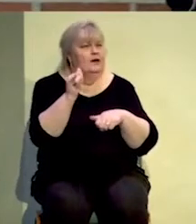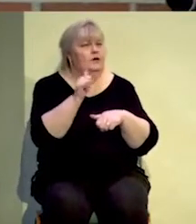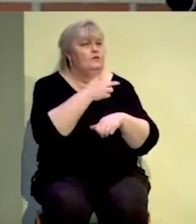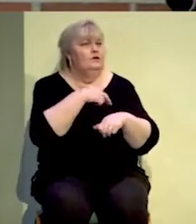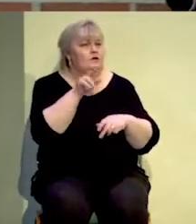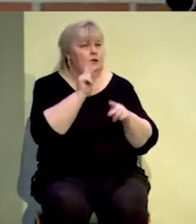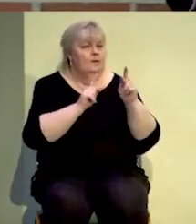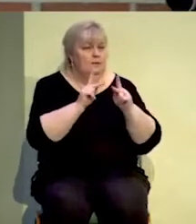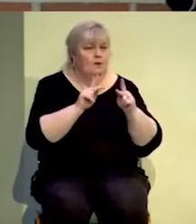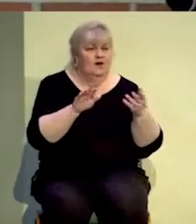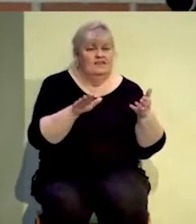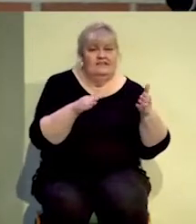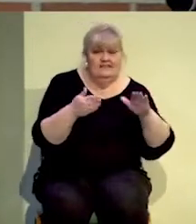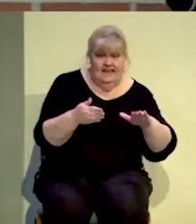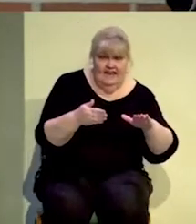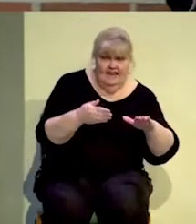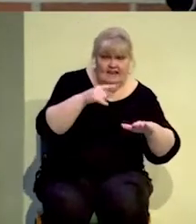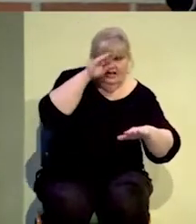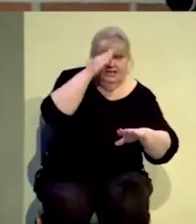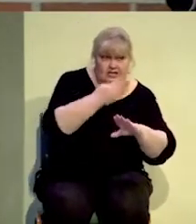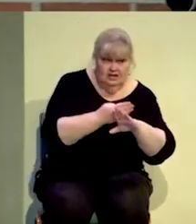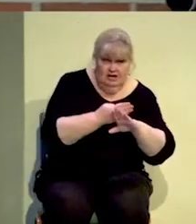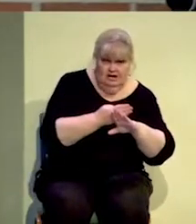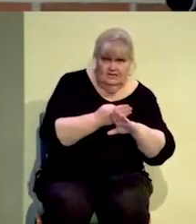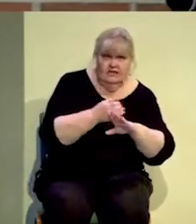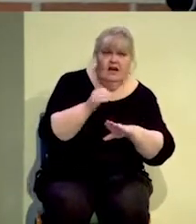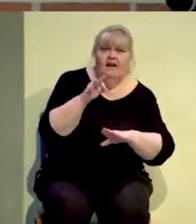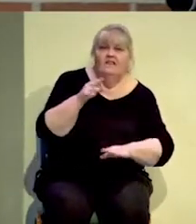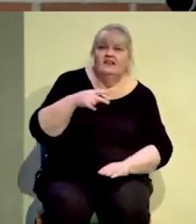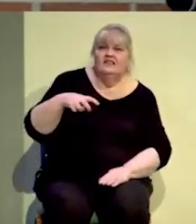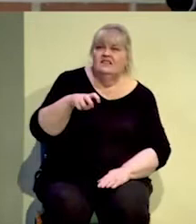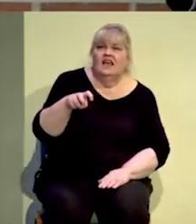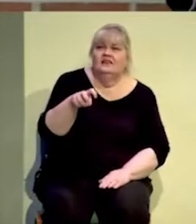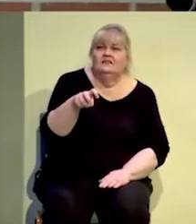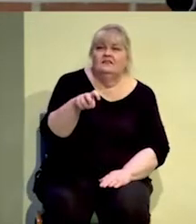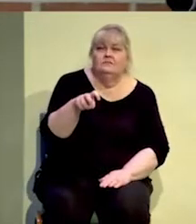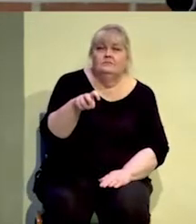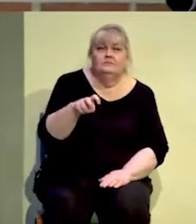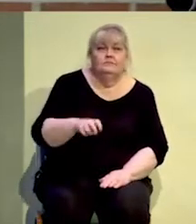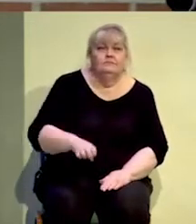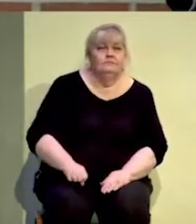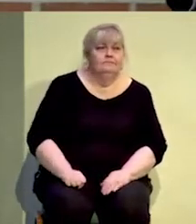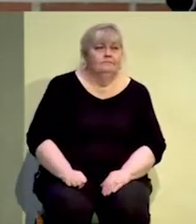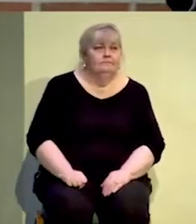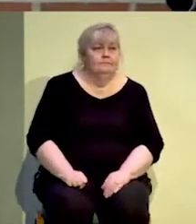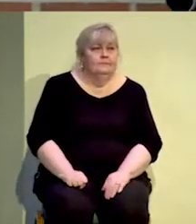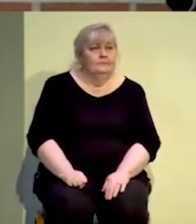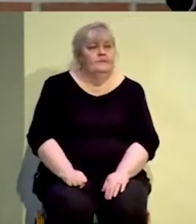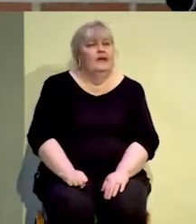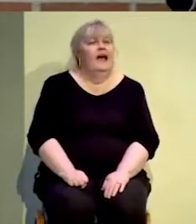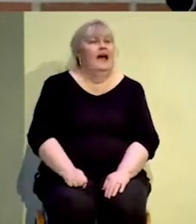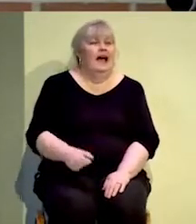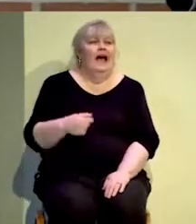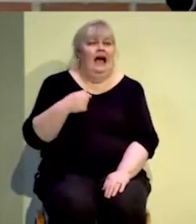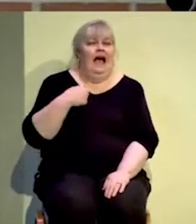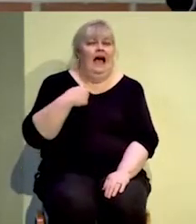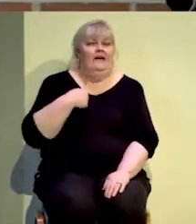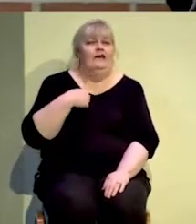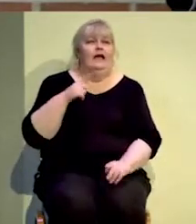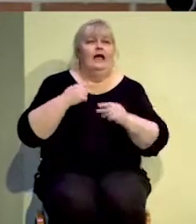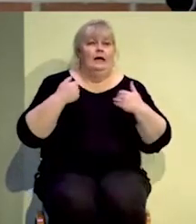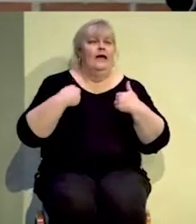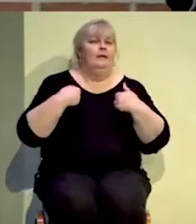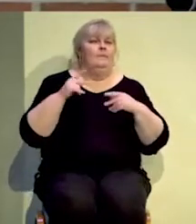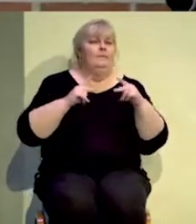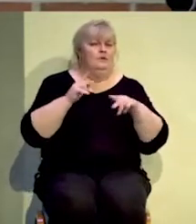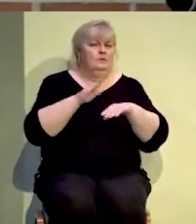sons of serpents. Deadly sons of serpents. Now, I've been called some names over the